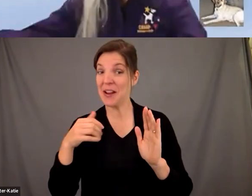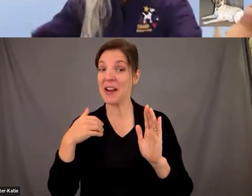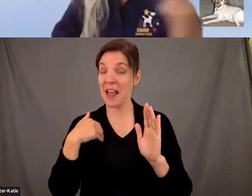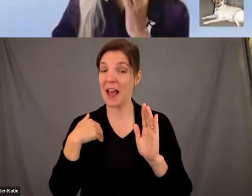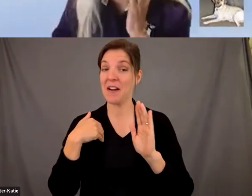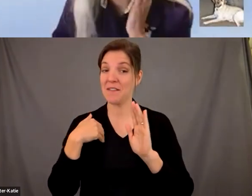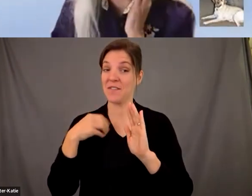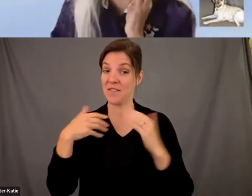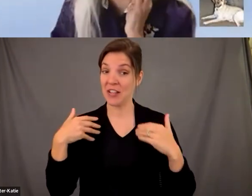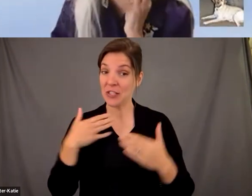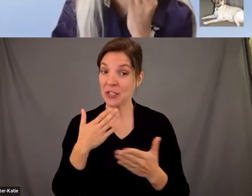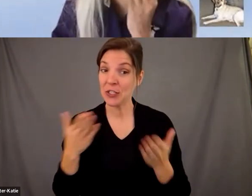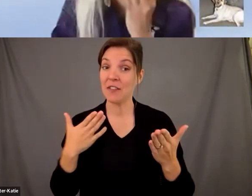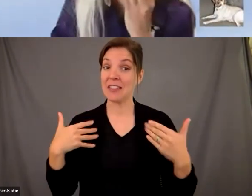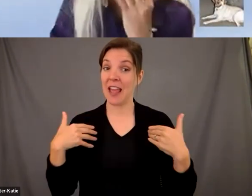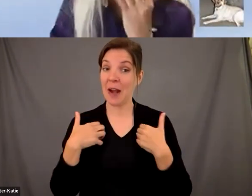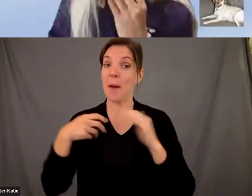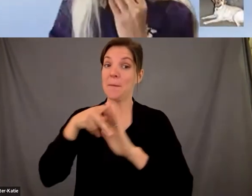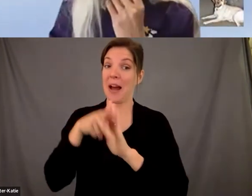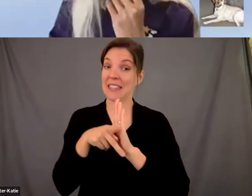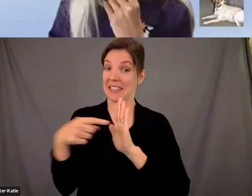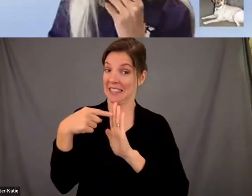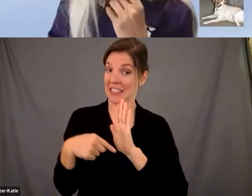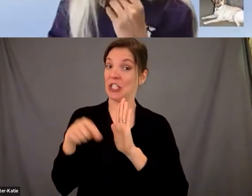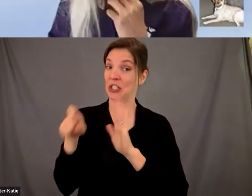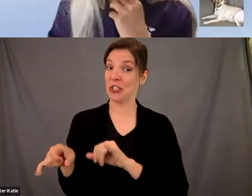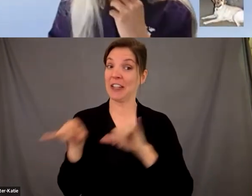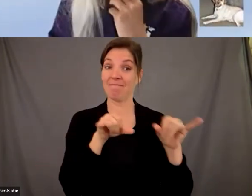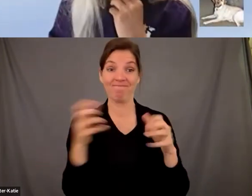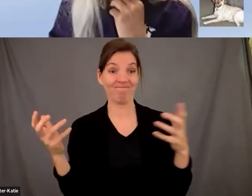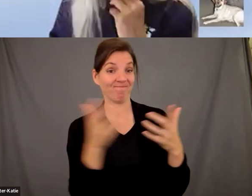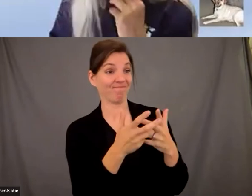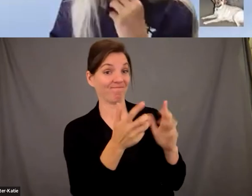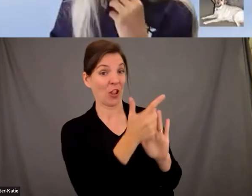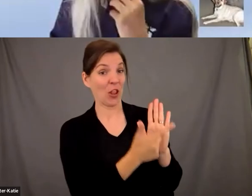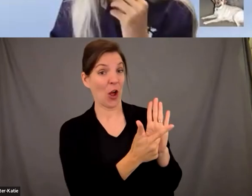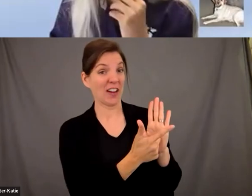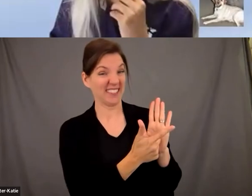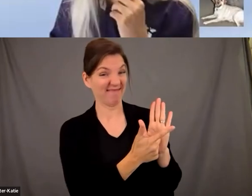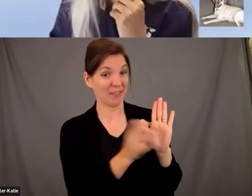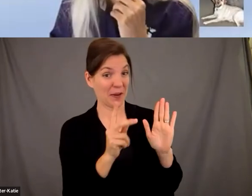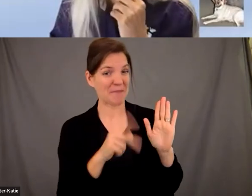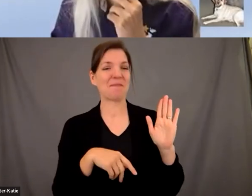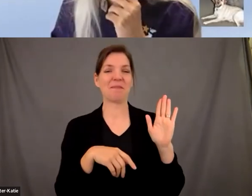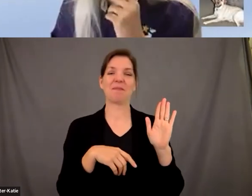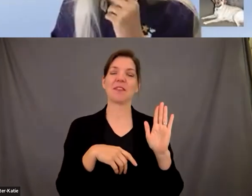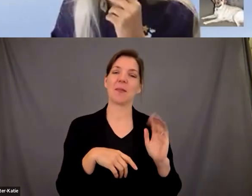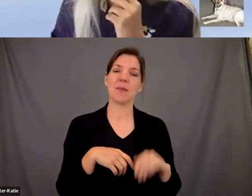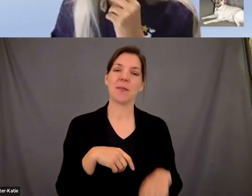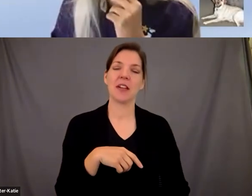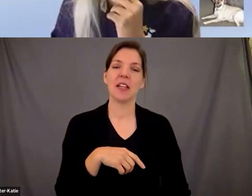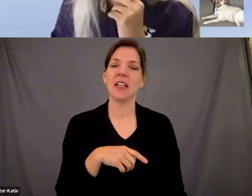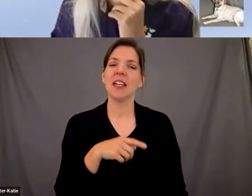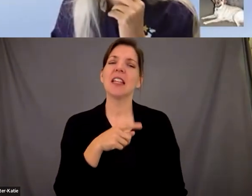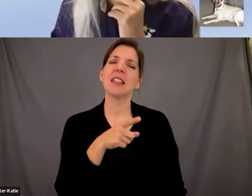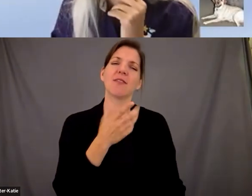you have one so if you would go ahead and share the screens and and we'll do a very this will be obviously be a very abridged